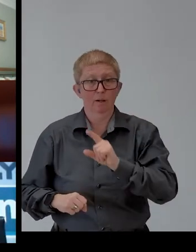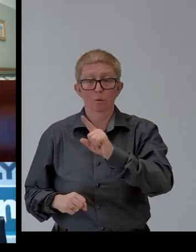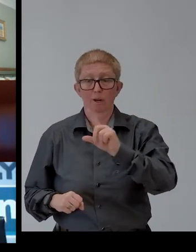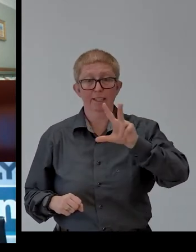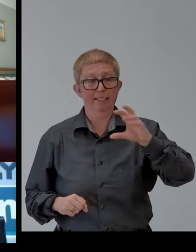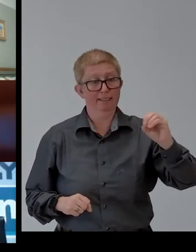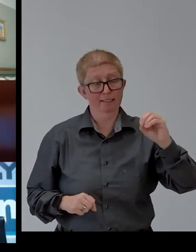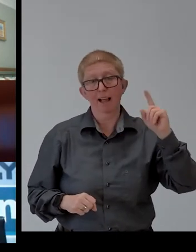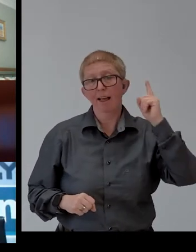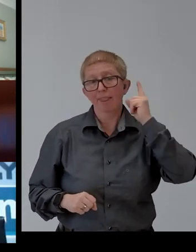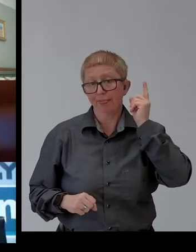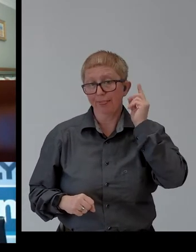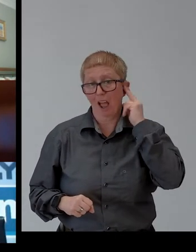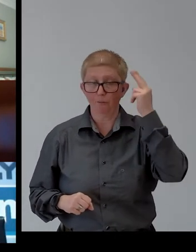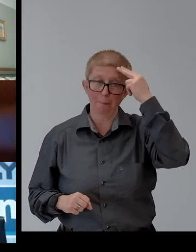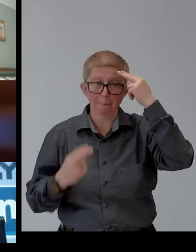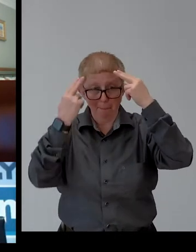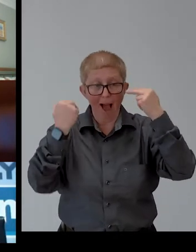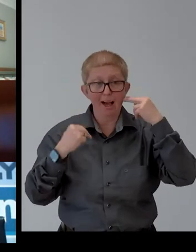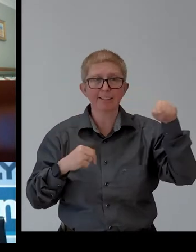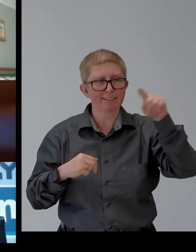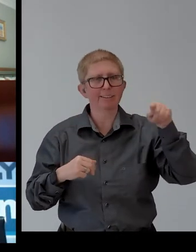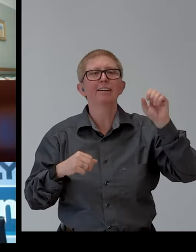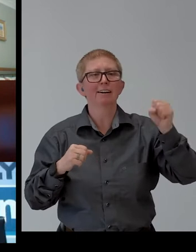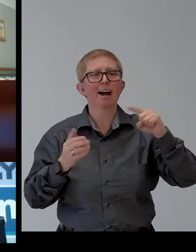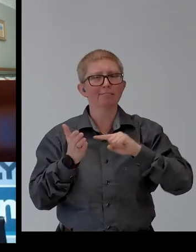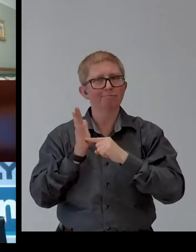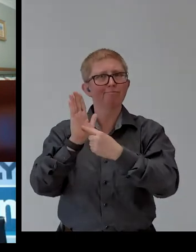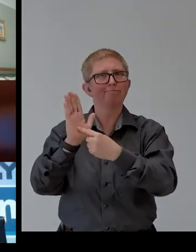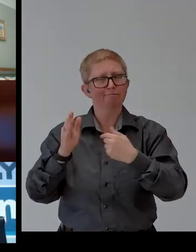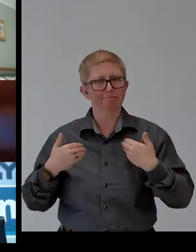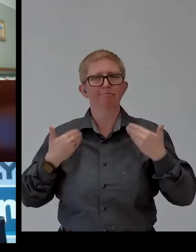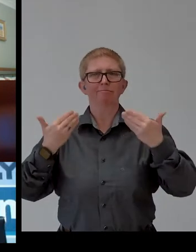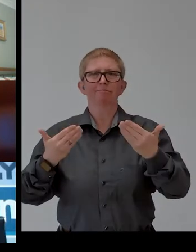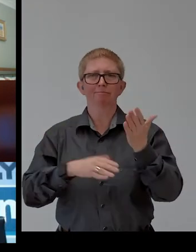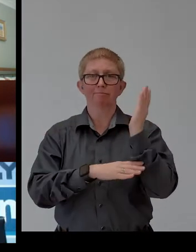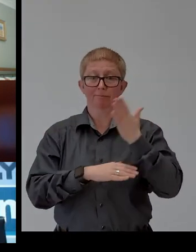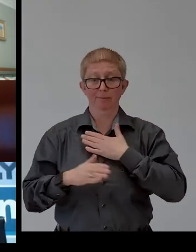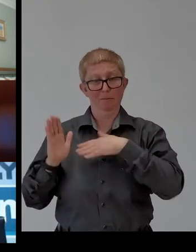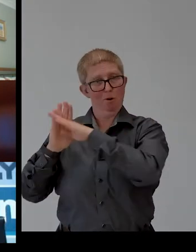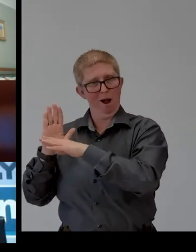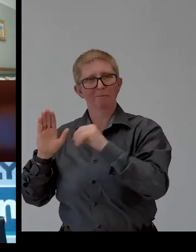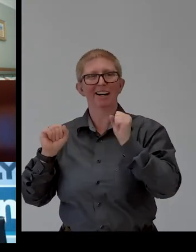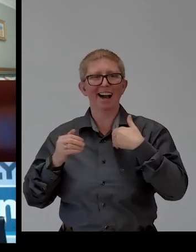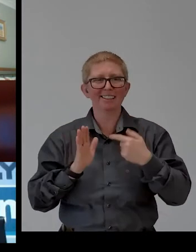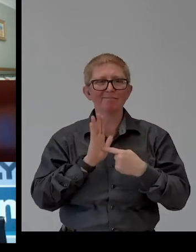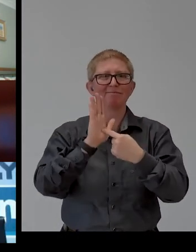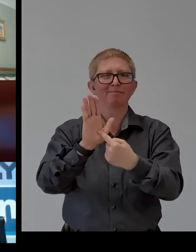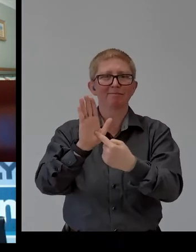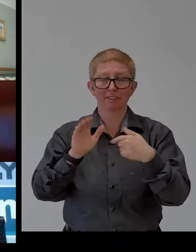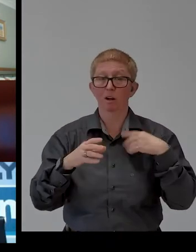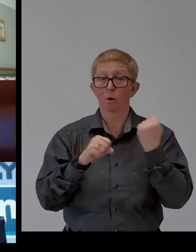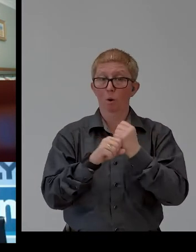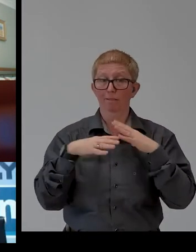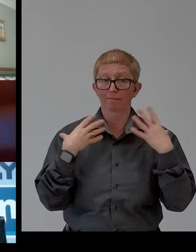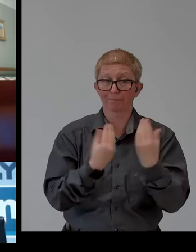earners through our income generation program. And we work very closely with NGOs in other South Asian countries